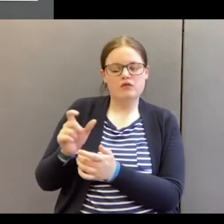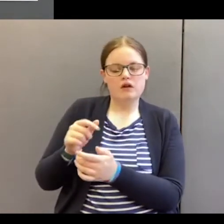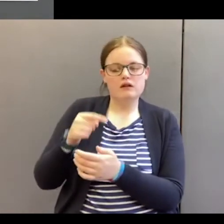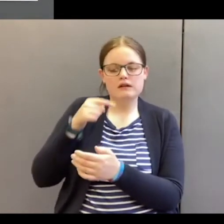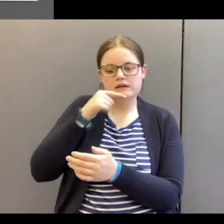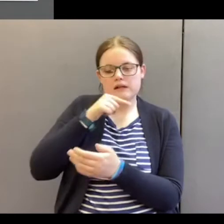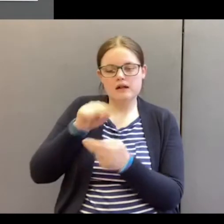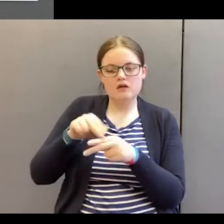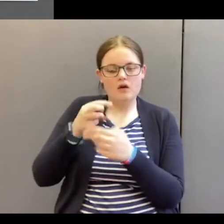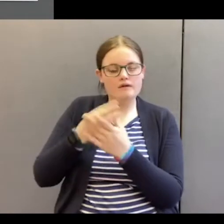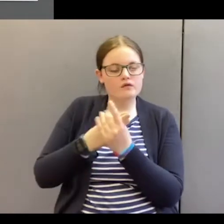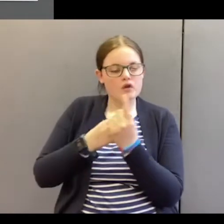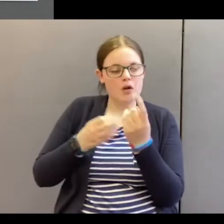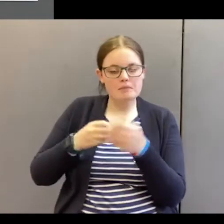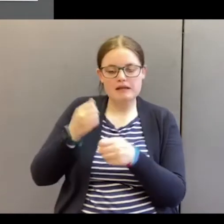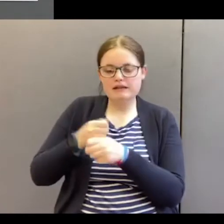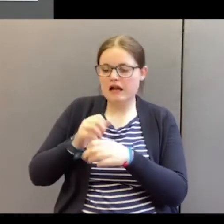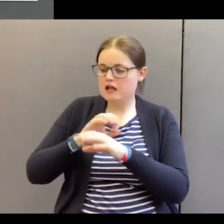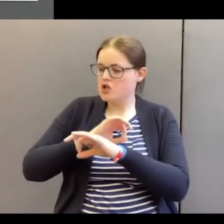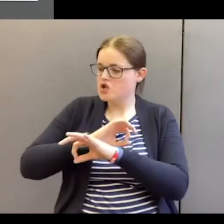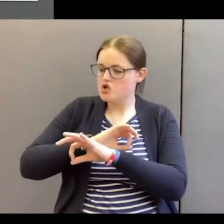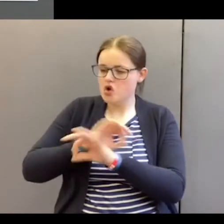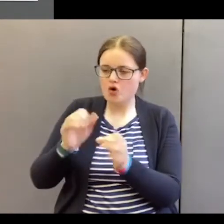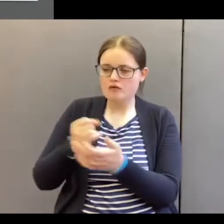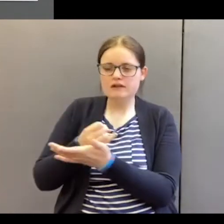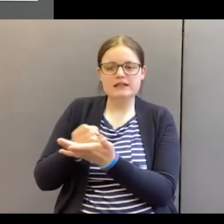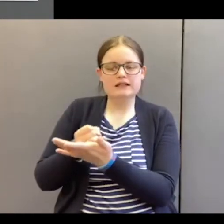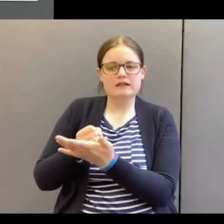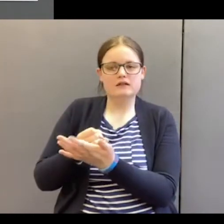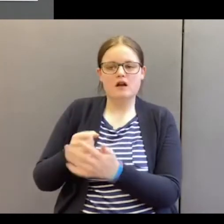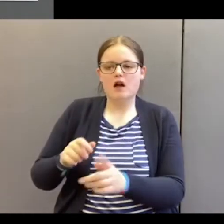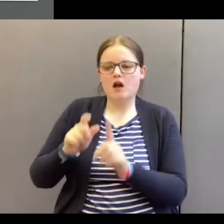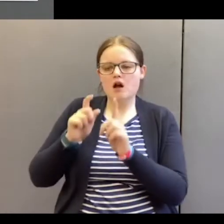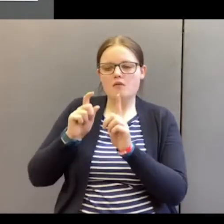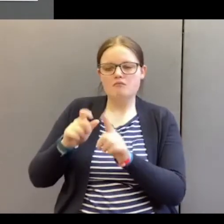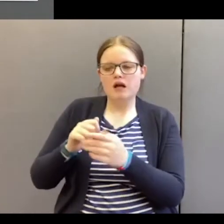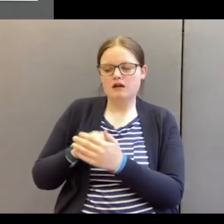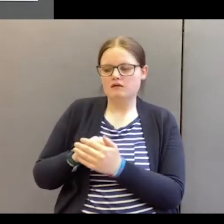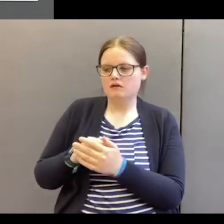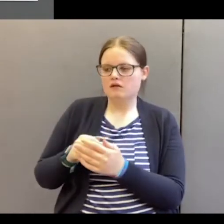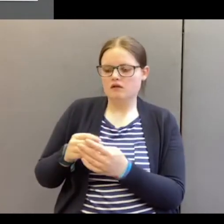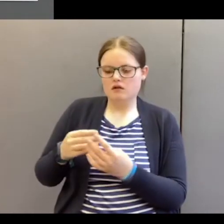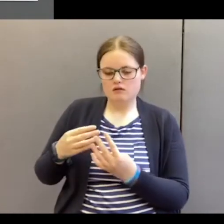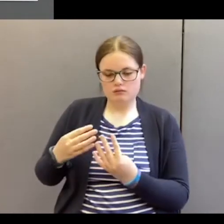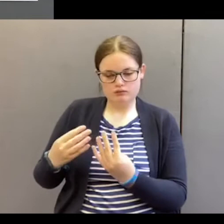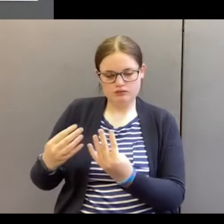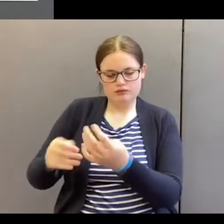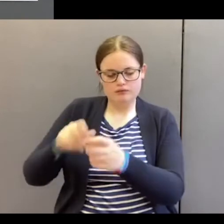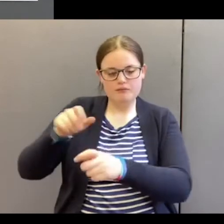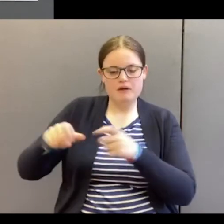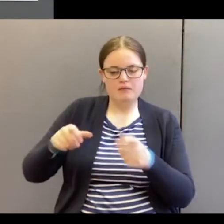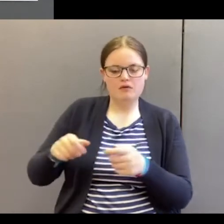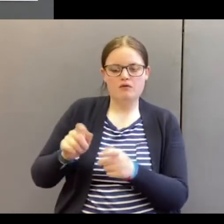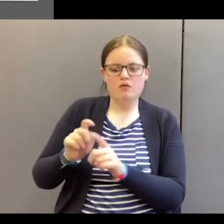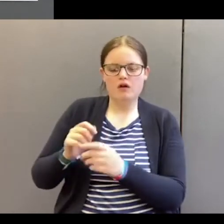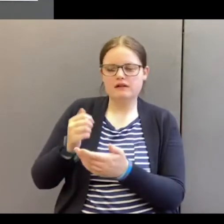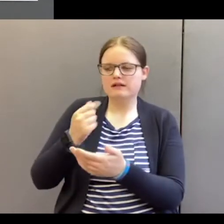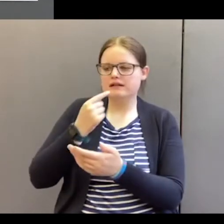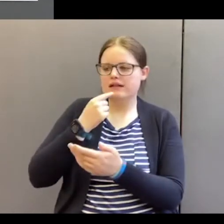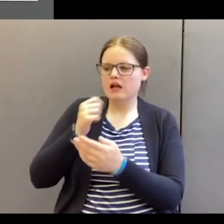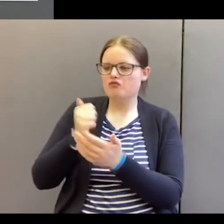who had done no sin and yet the verdict of the crowd was crucify him.